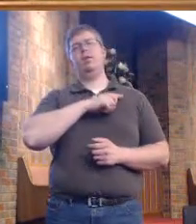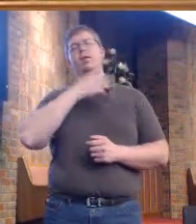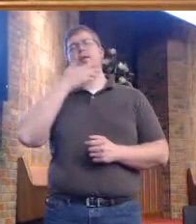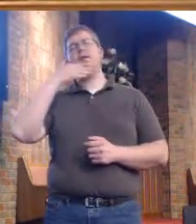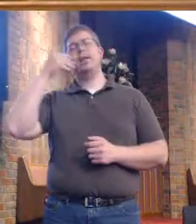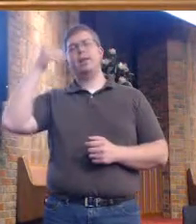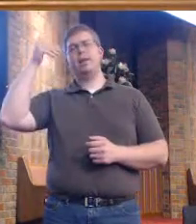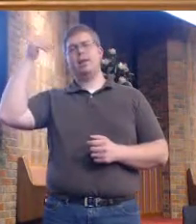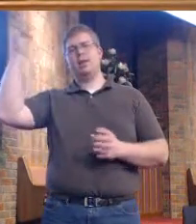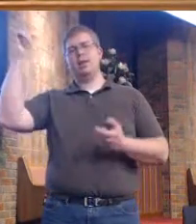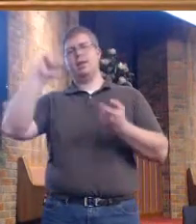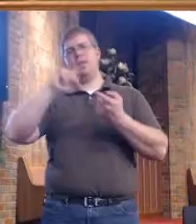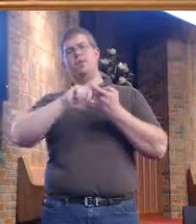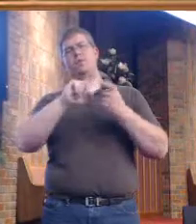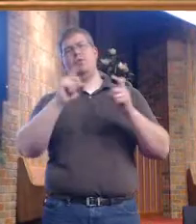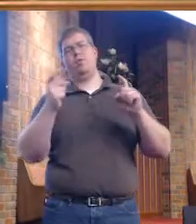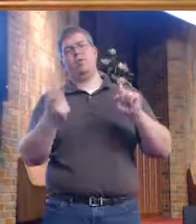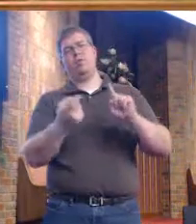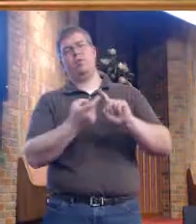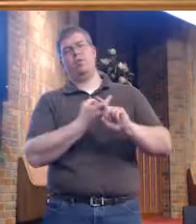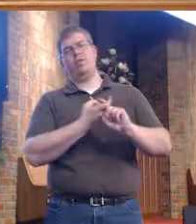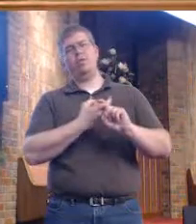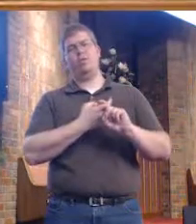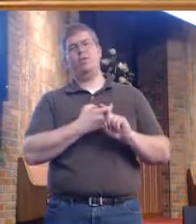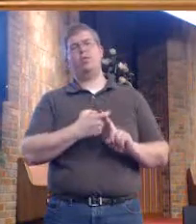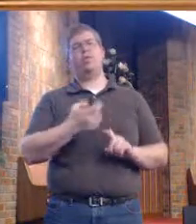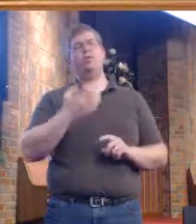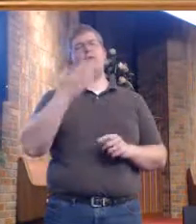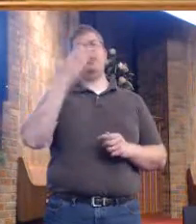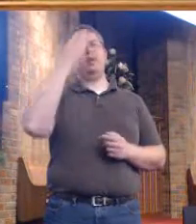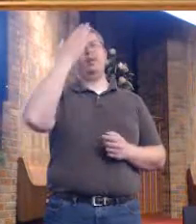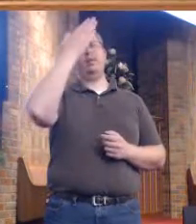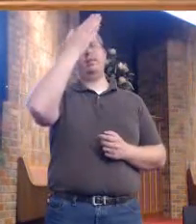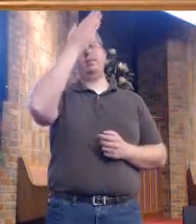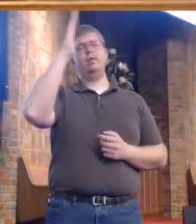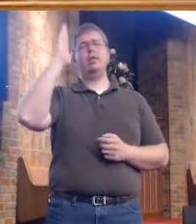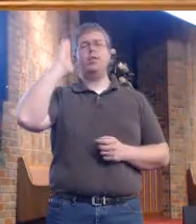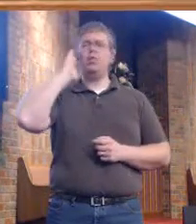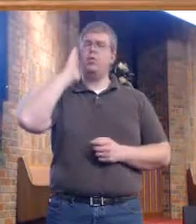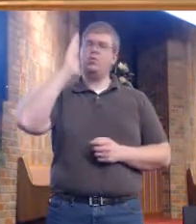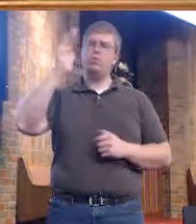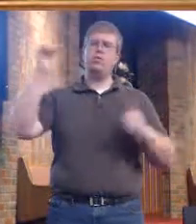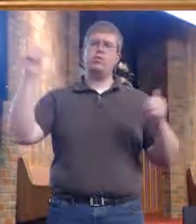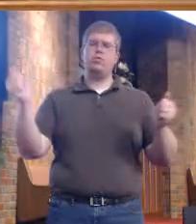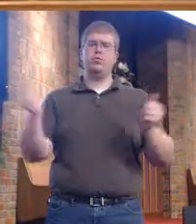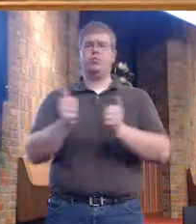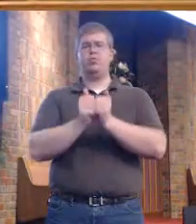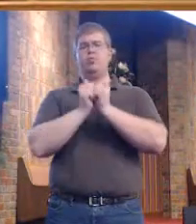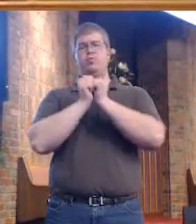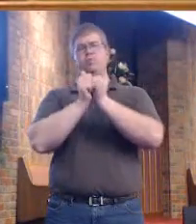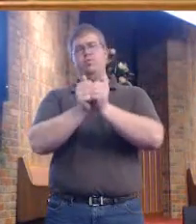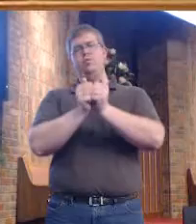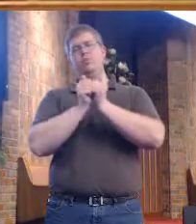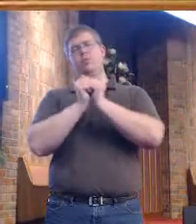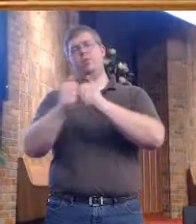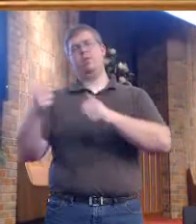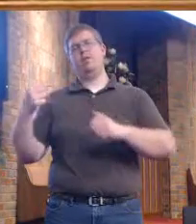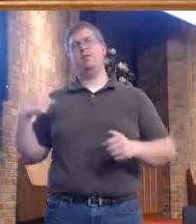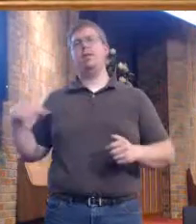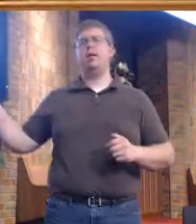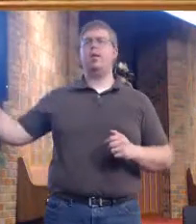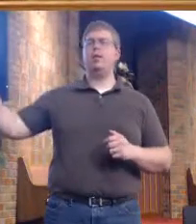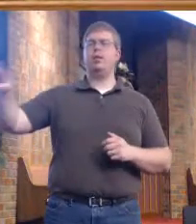friend. His presence shall be ours